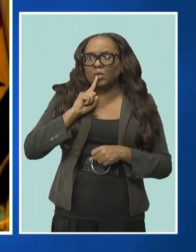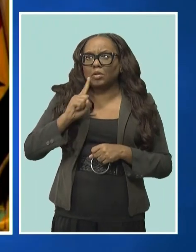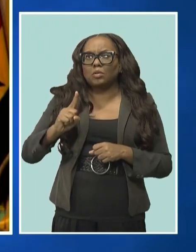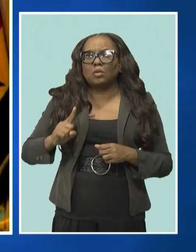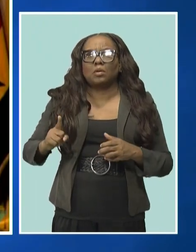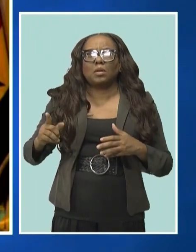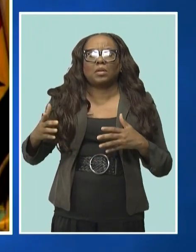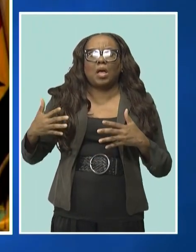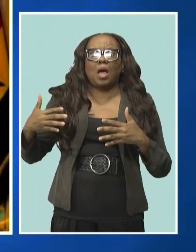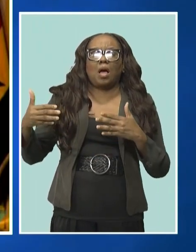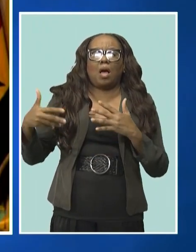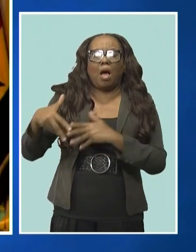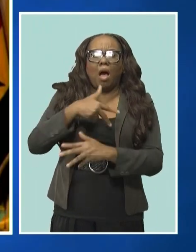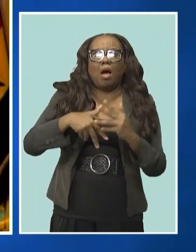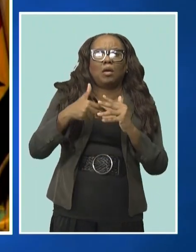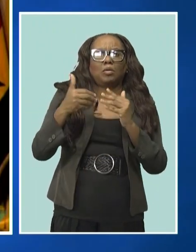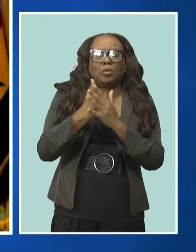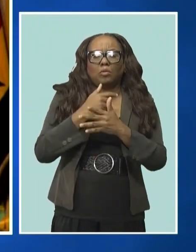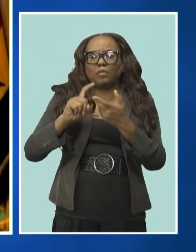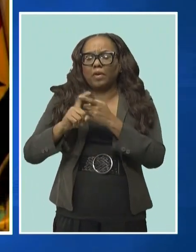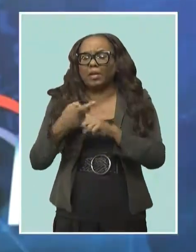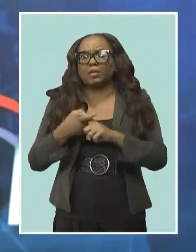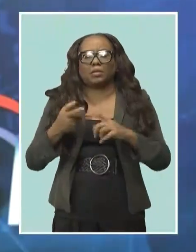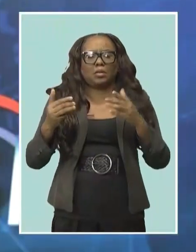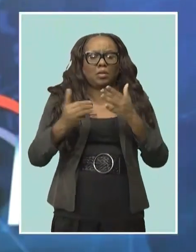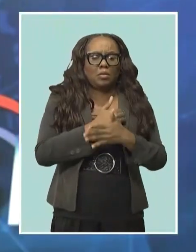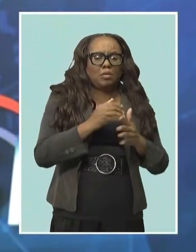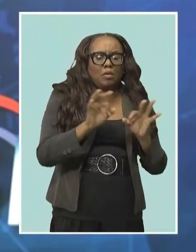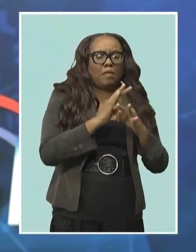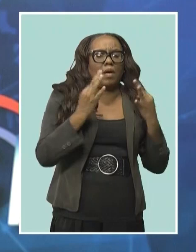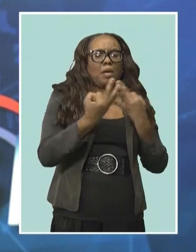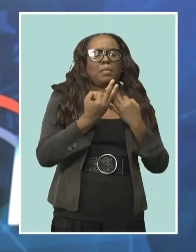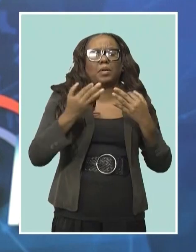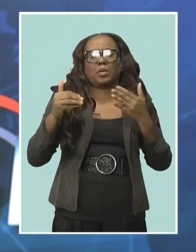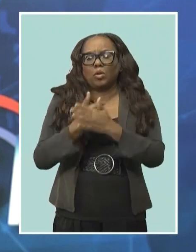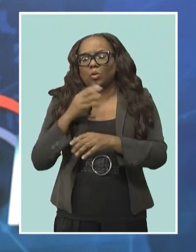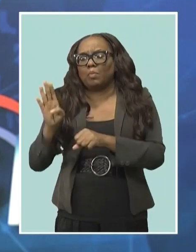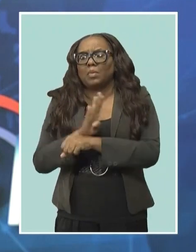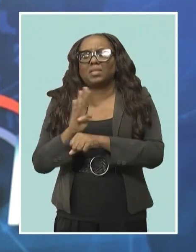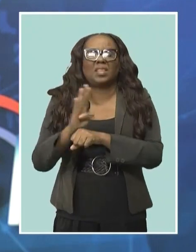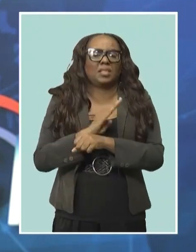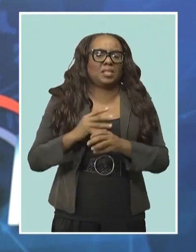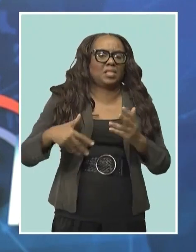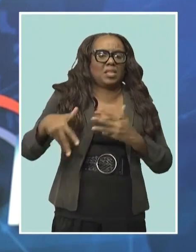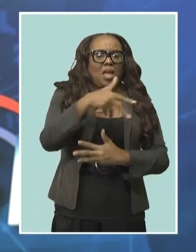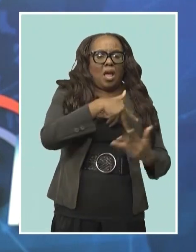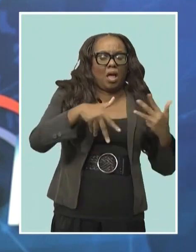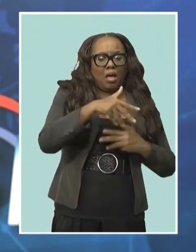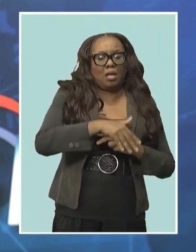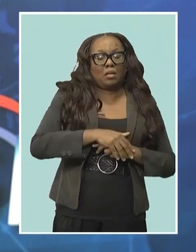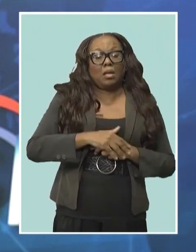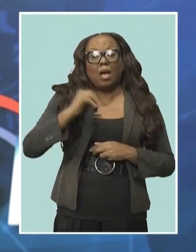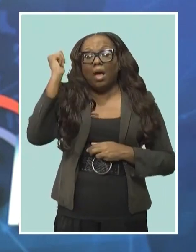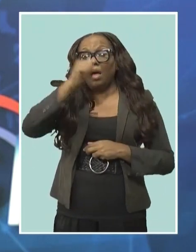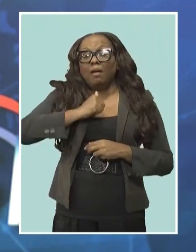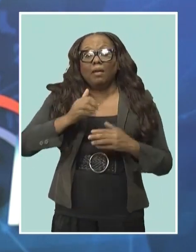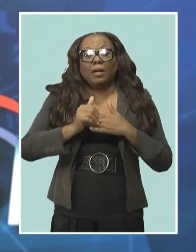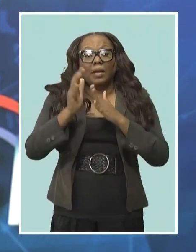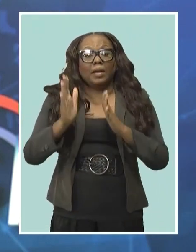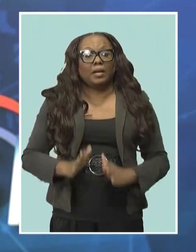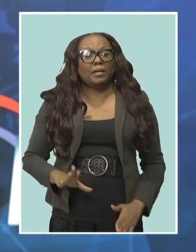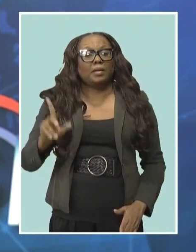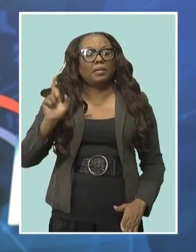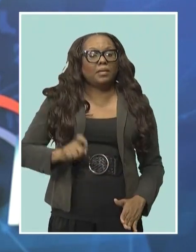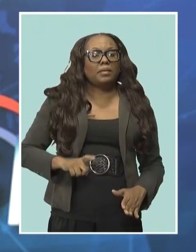make new family and to make new business. Prime Minister Motley has also urged African leaders to consider a greater